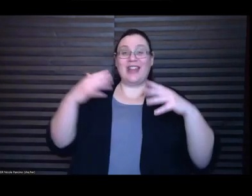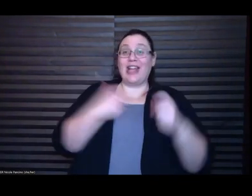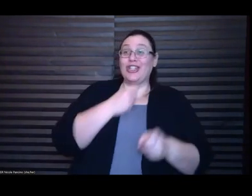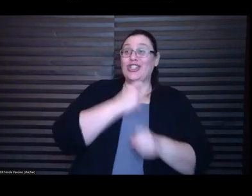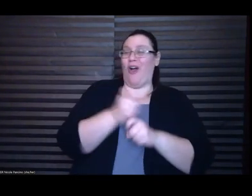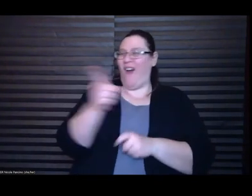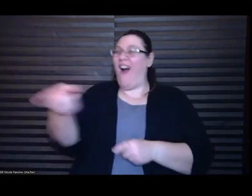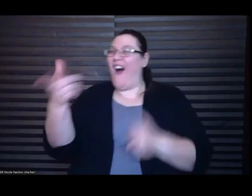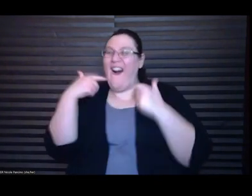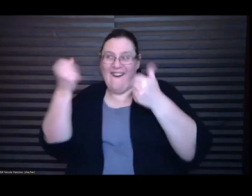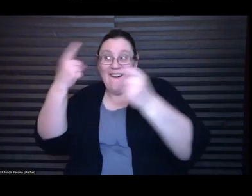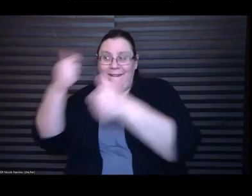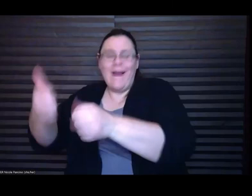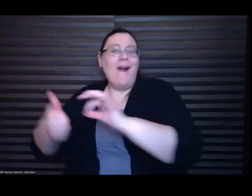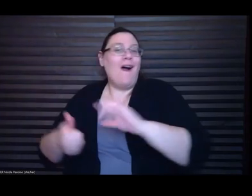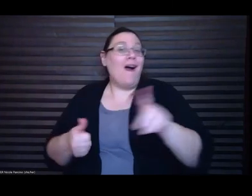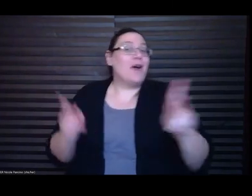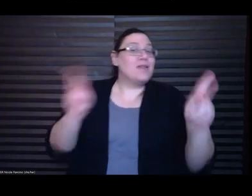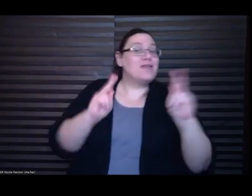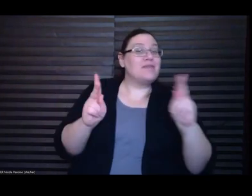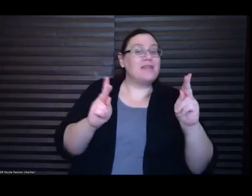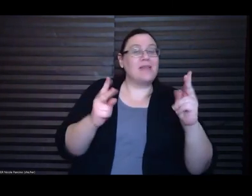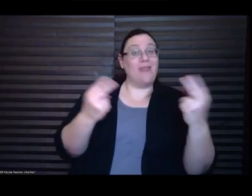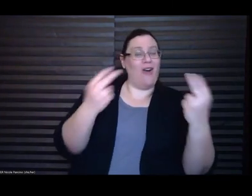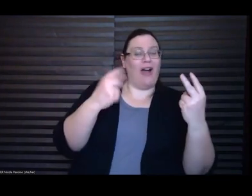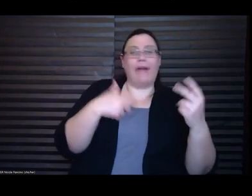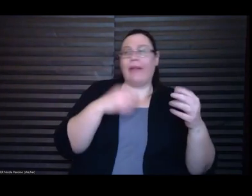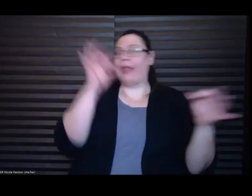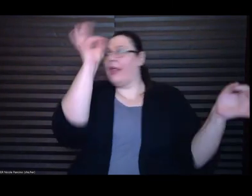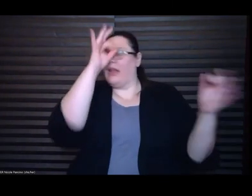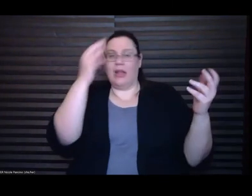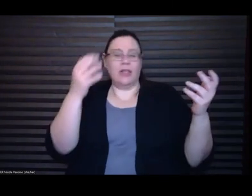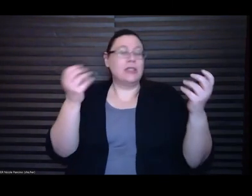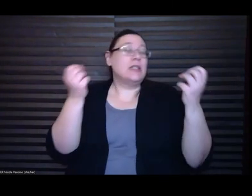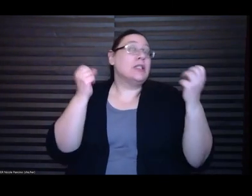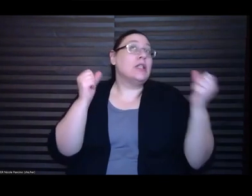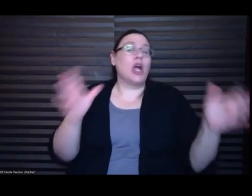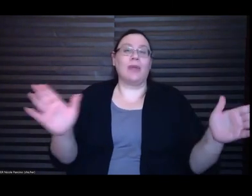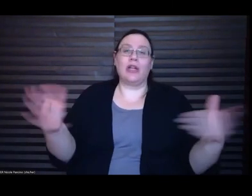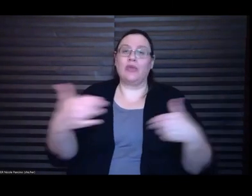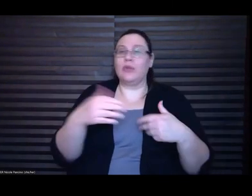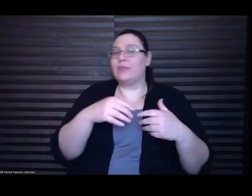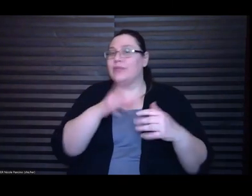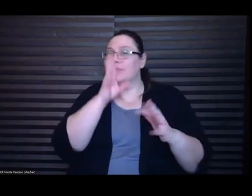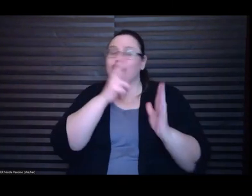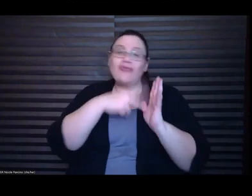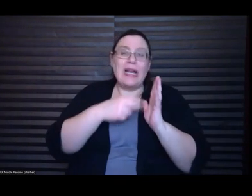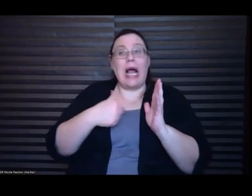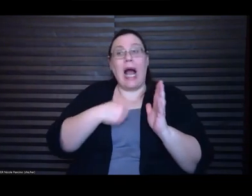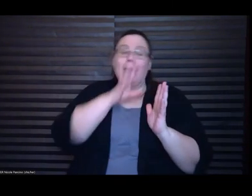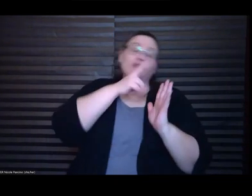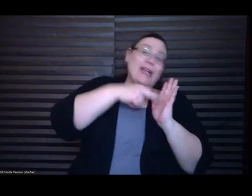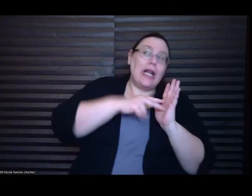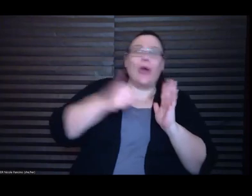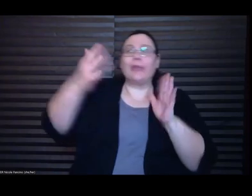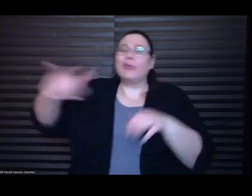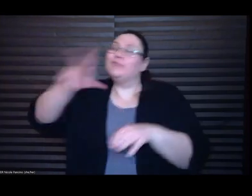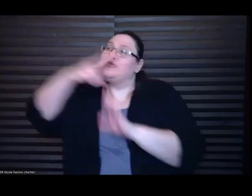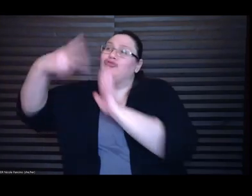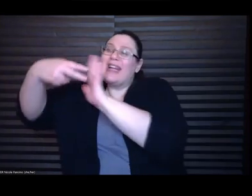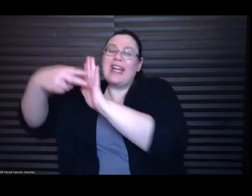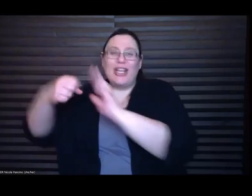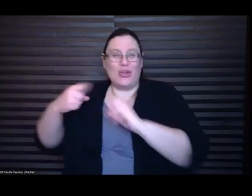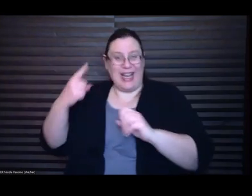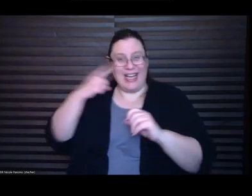been in so many rooms at readings where like either I've been reading or someone else has been reading where you can just like hear the audience like responding to something that's happening you can just